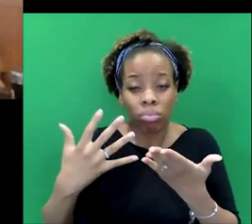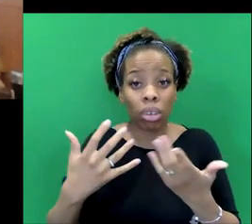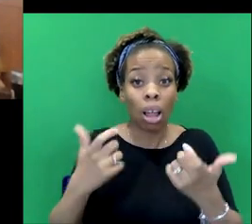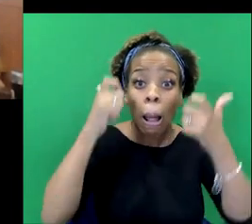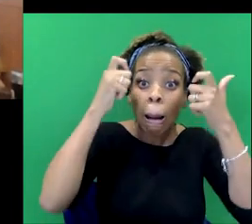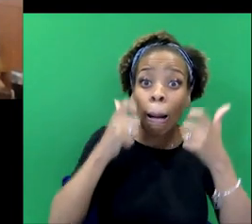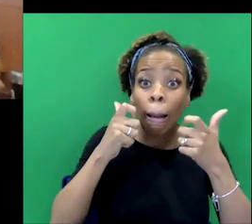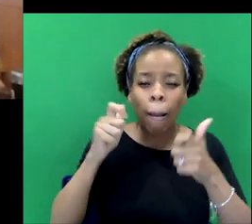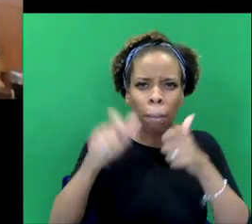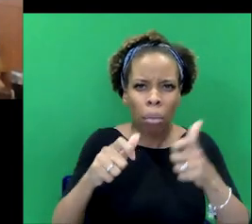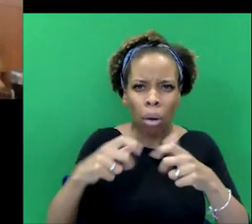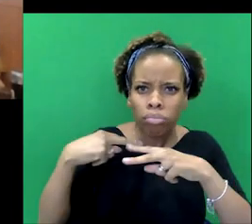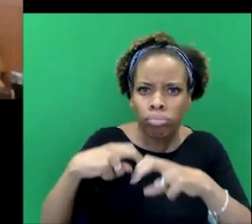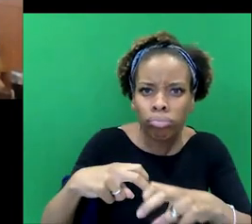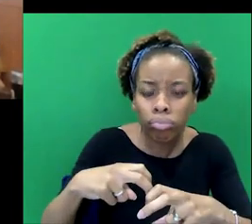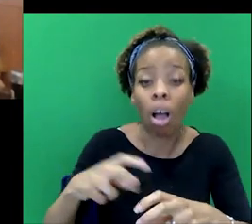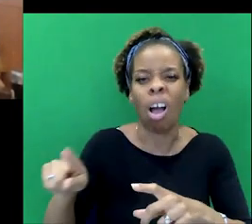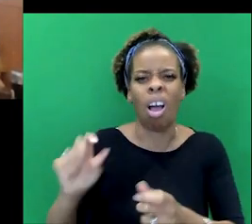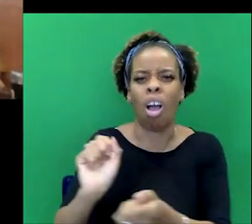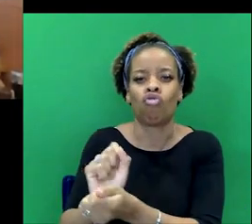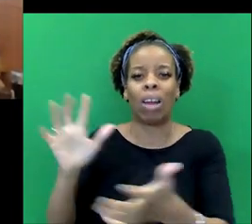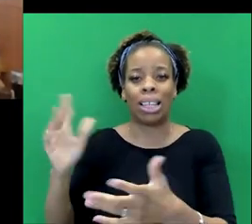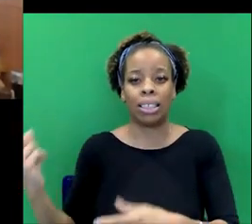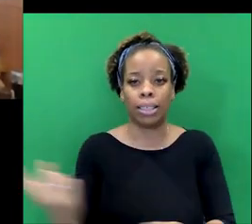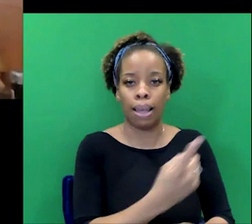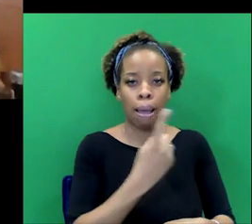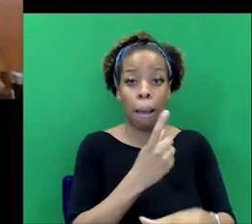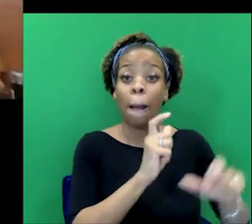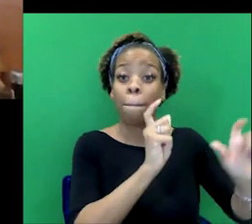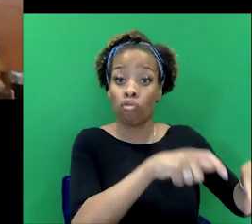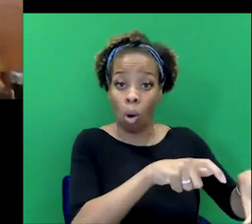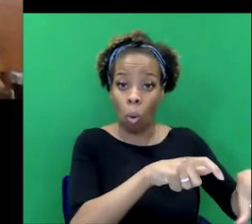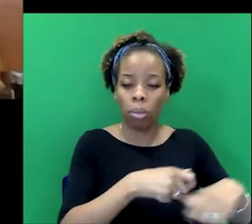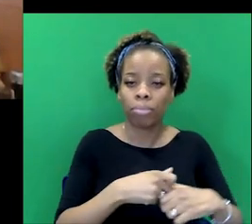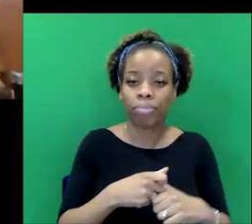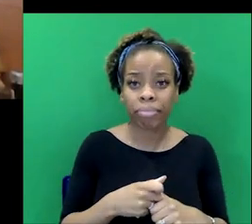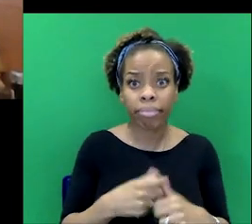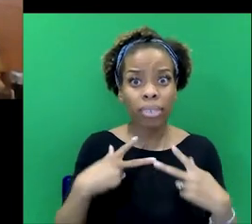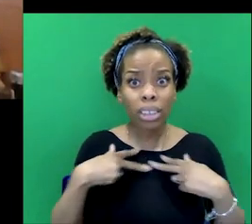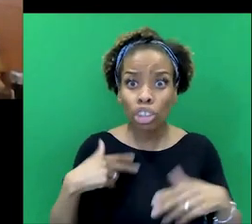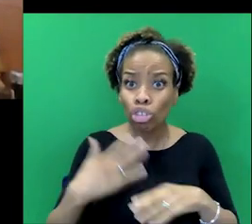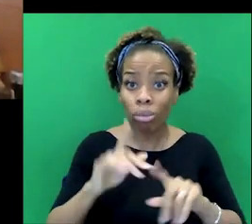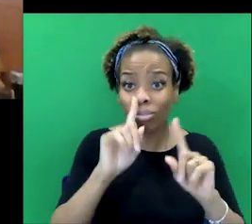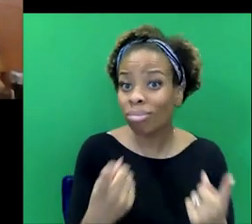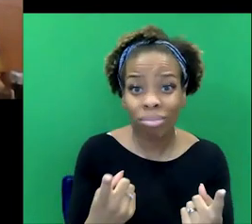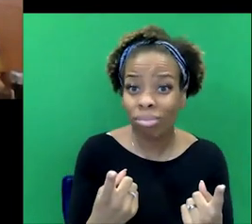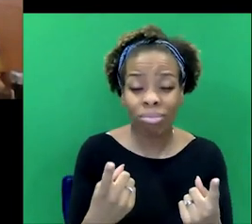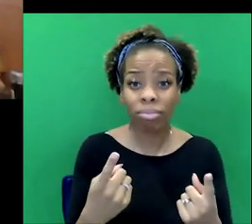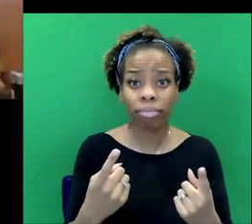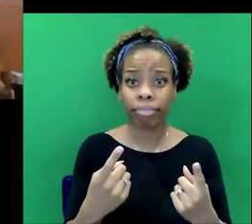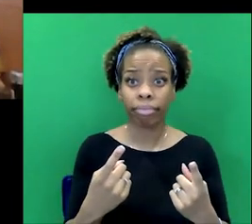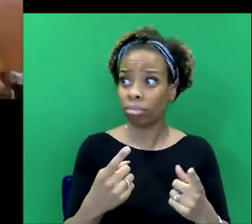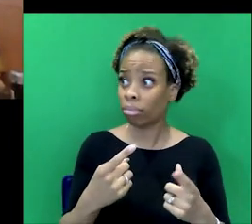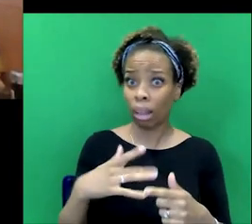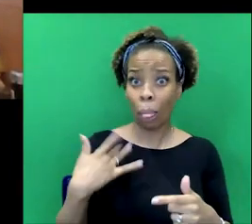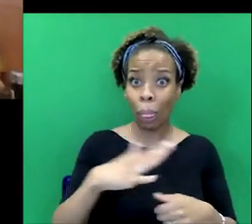sort of question this, and he is released on parole. But of course, he's been struck off those solicitors' roles. He can't practice. He can't